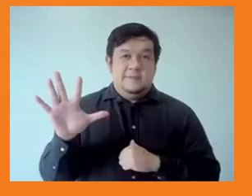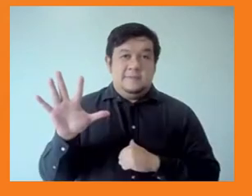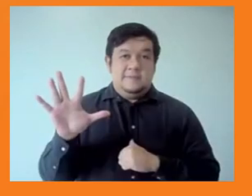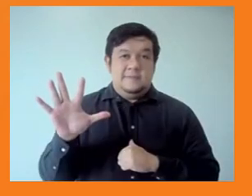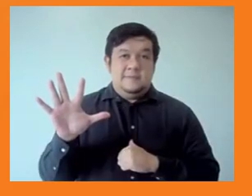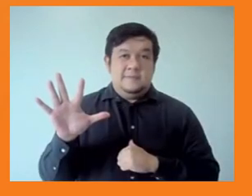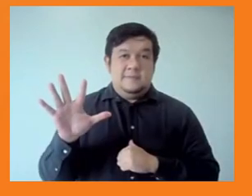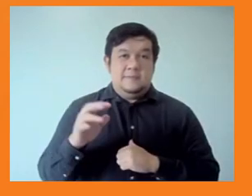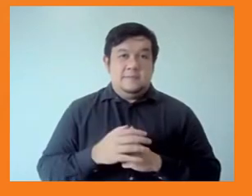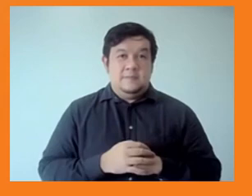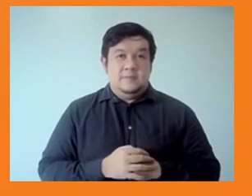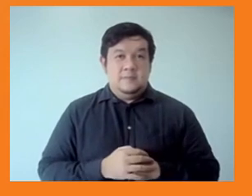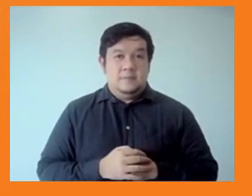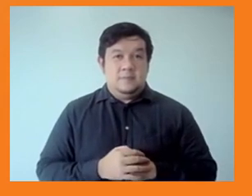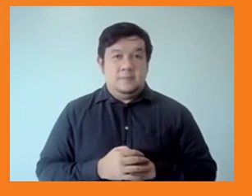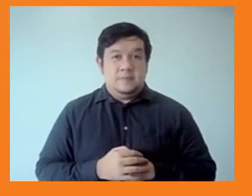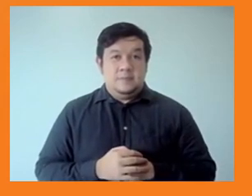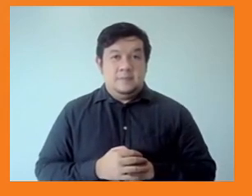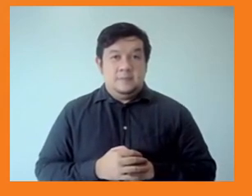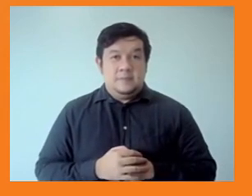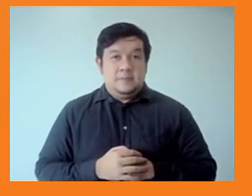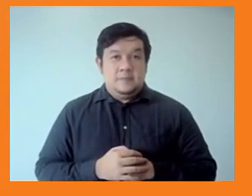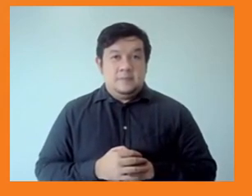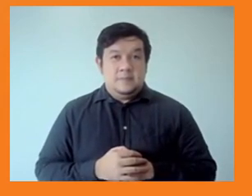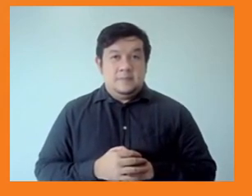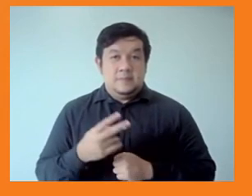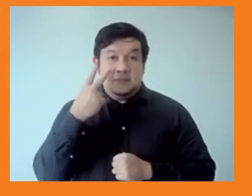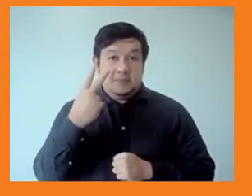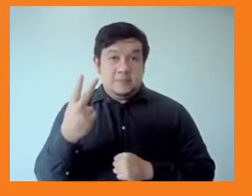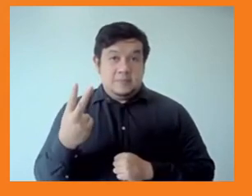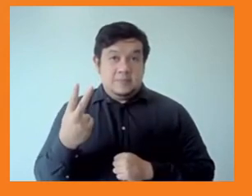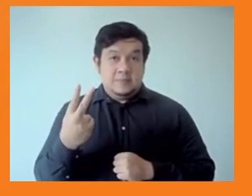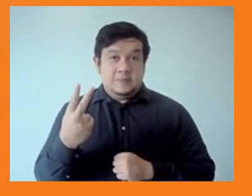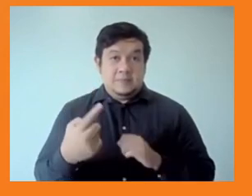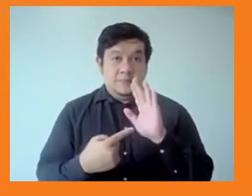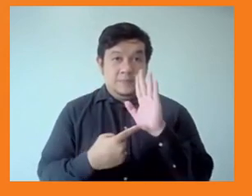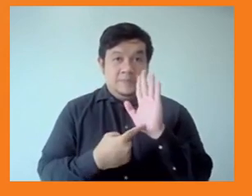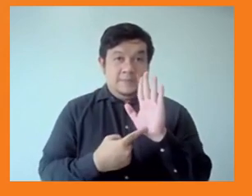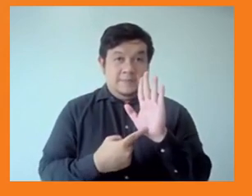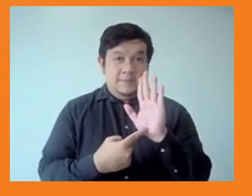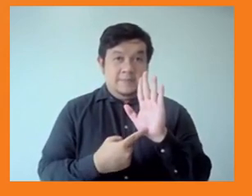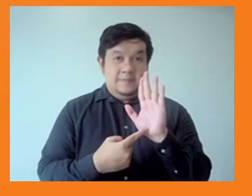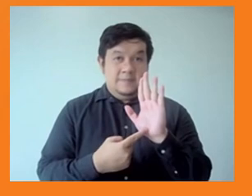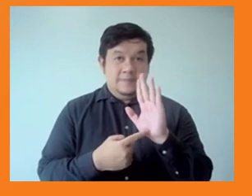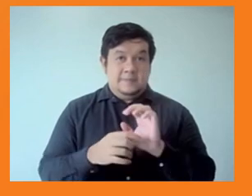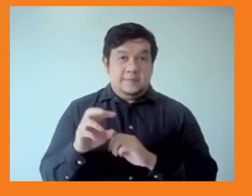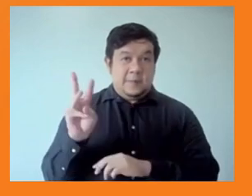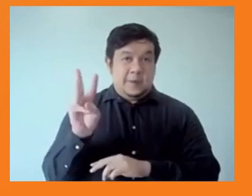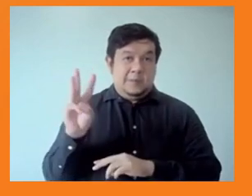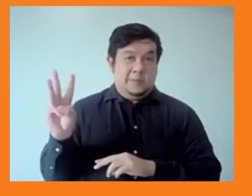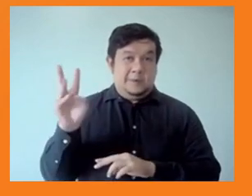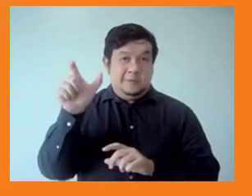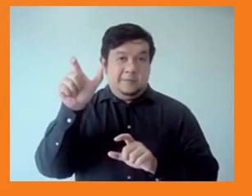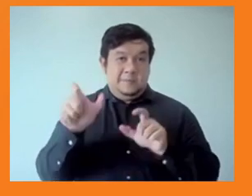And you can see from the table that four of the five worst performing in countries are from South Asia, led by India.